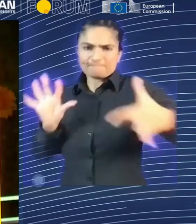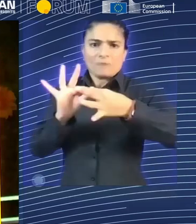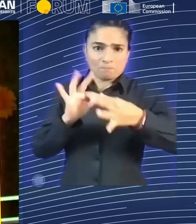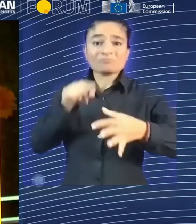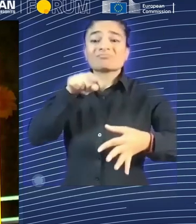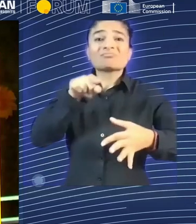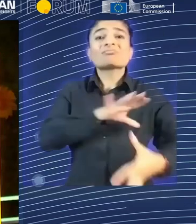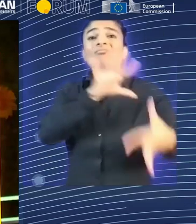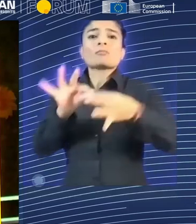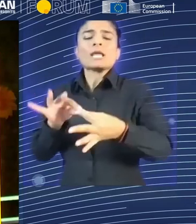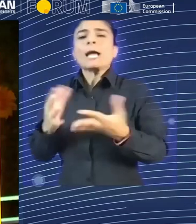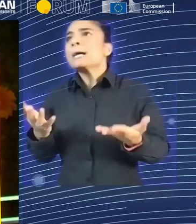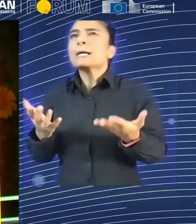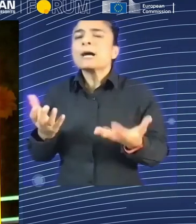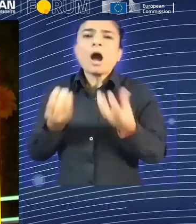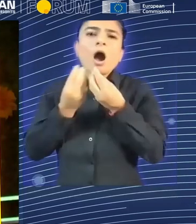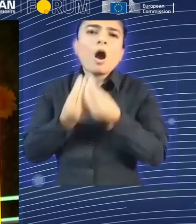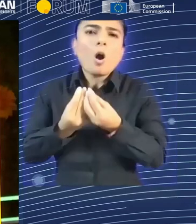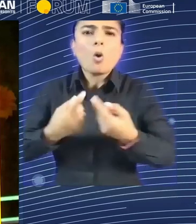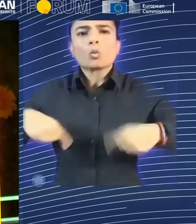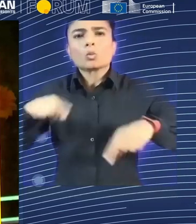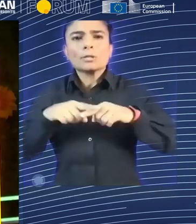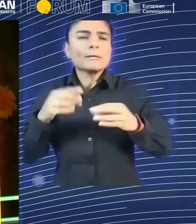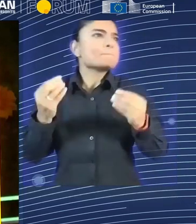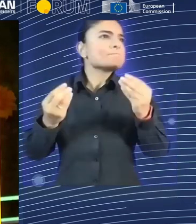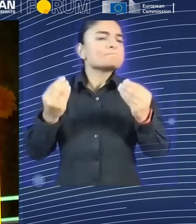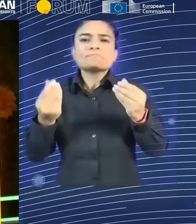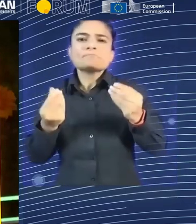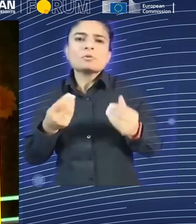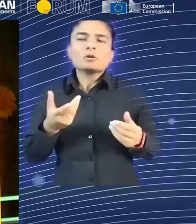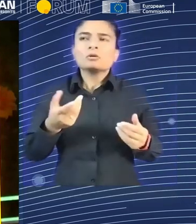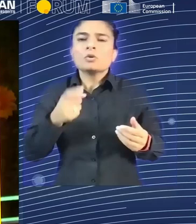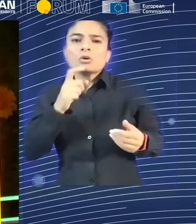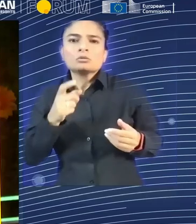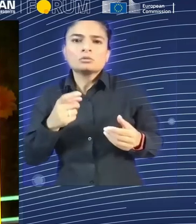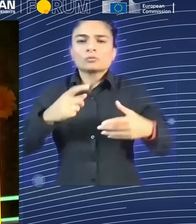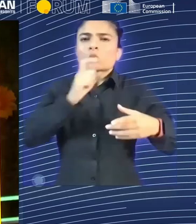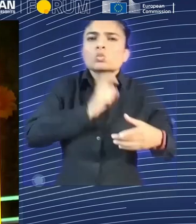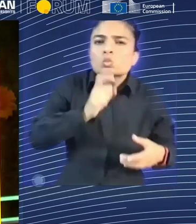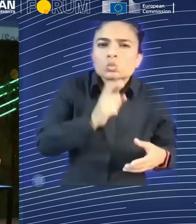of be used and what it will represent in terms of services for the citizen or the consumer, it's